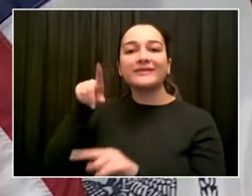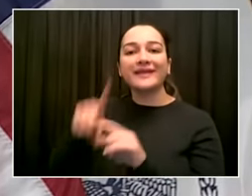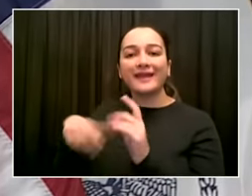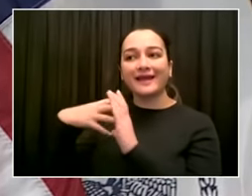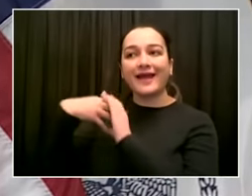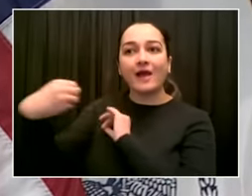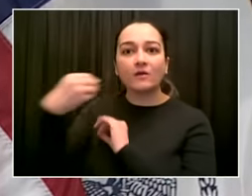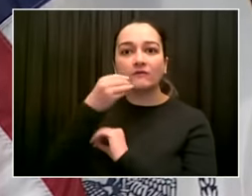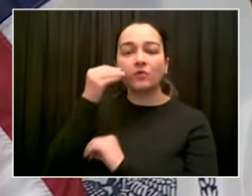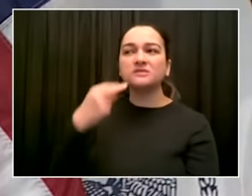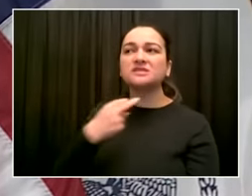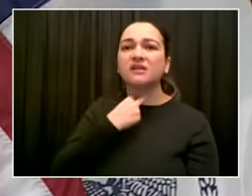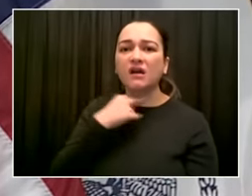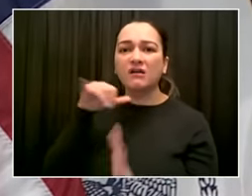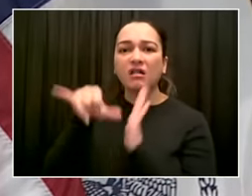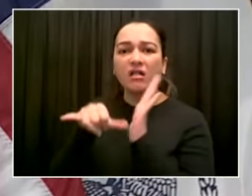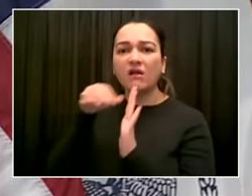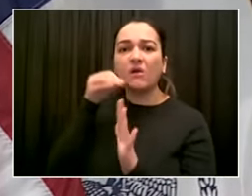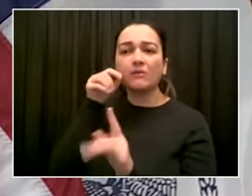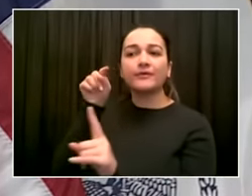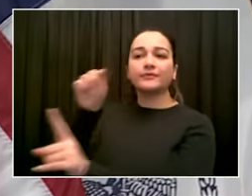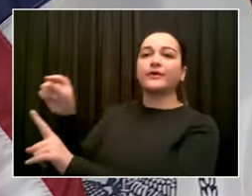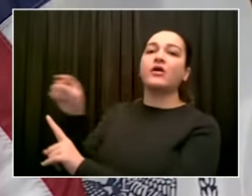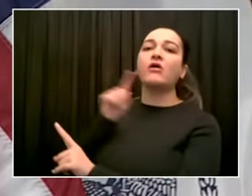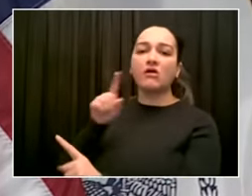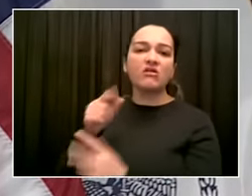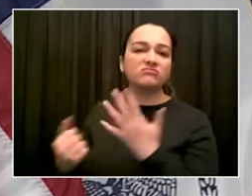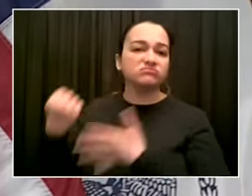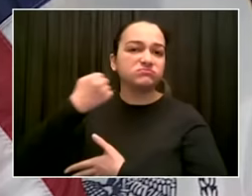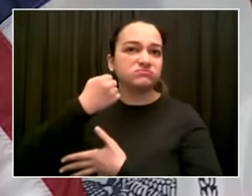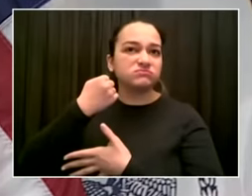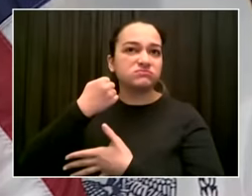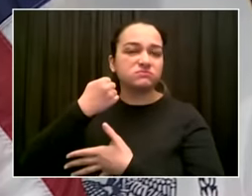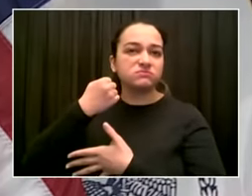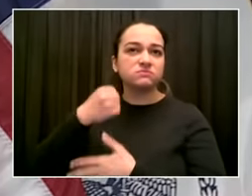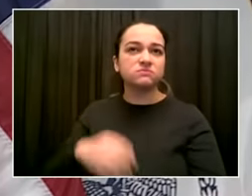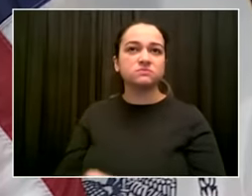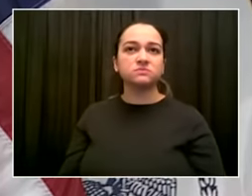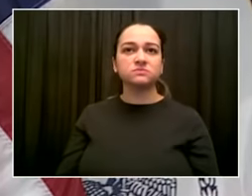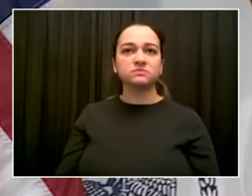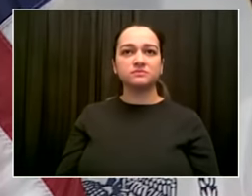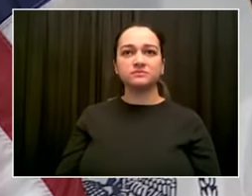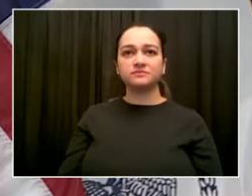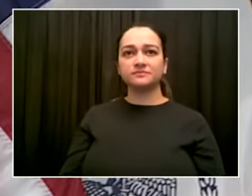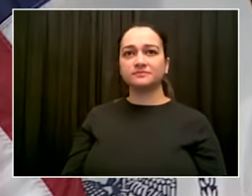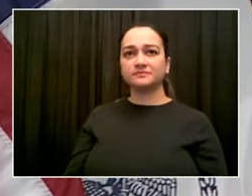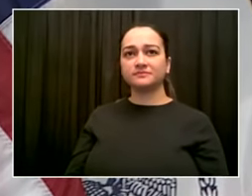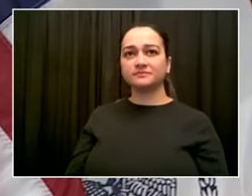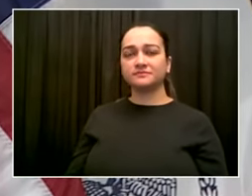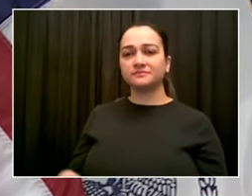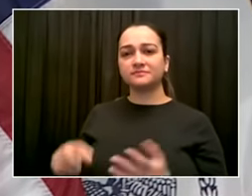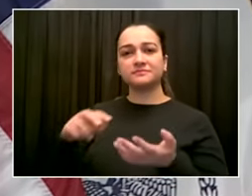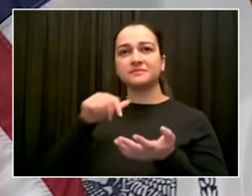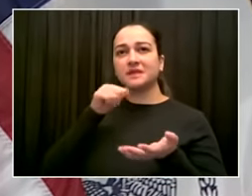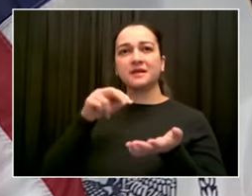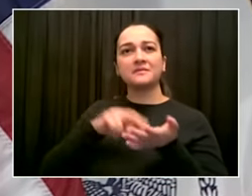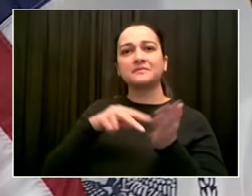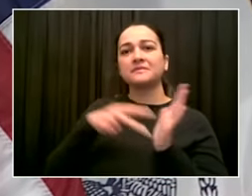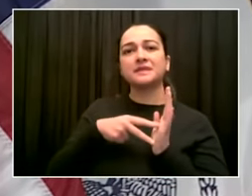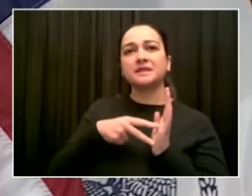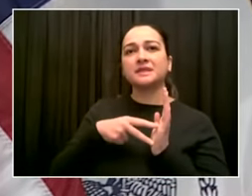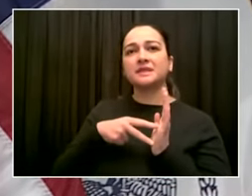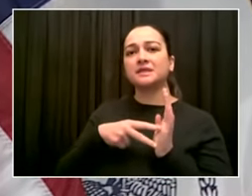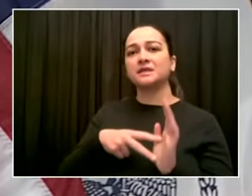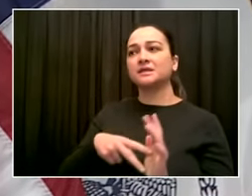homebound seniors across all communities with this effort. Go ahead. As a programming note, we're also joined by Deputy Mayor Phil